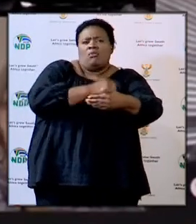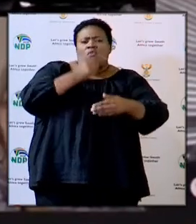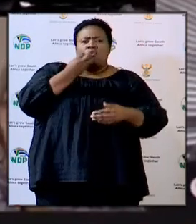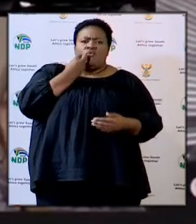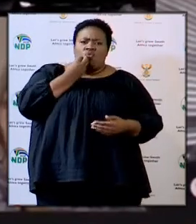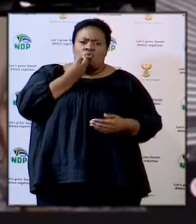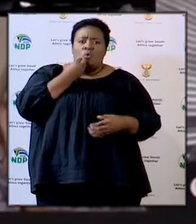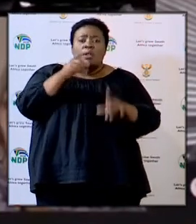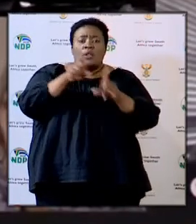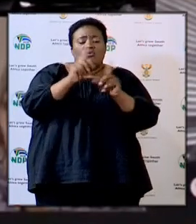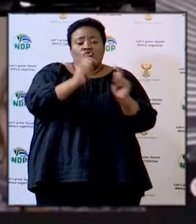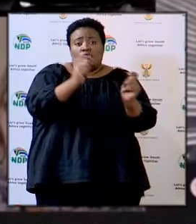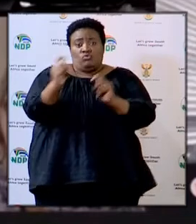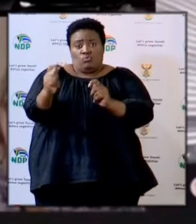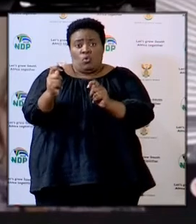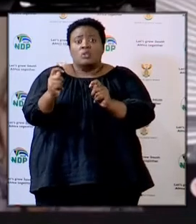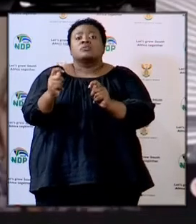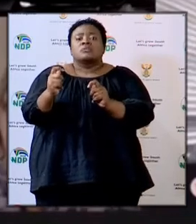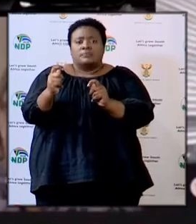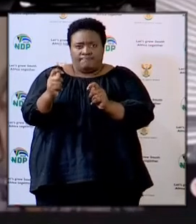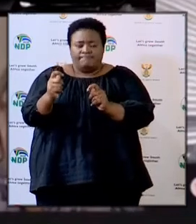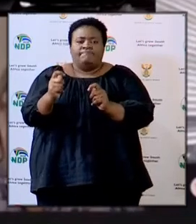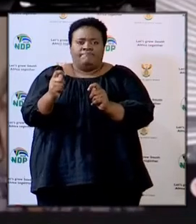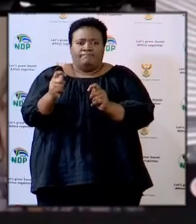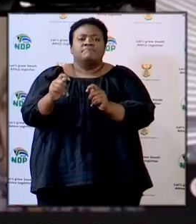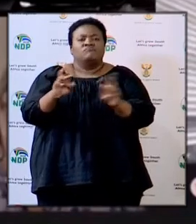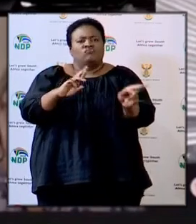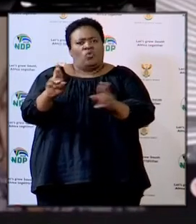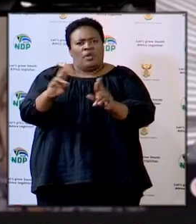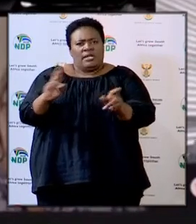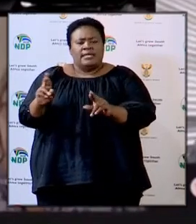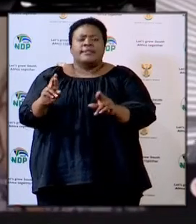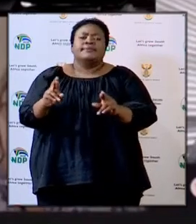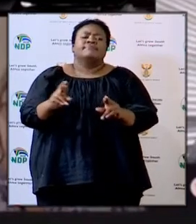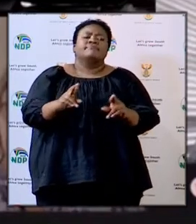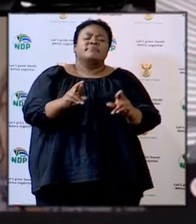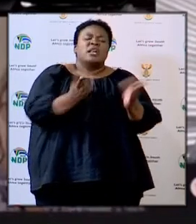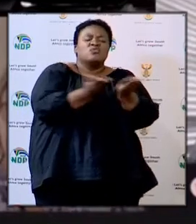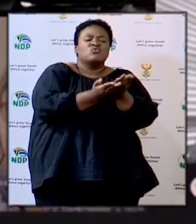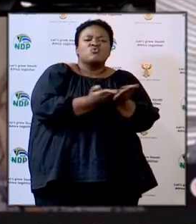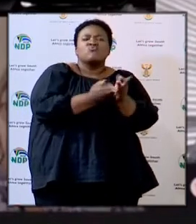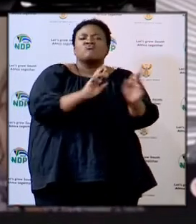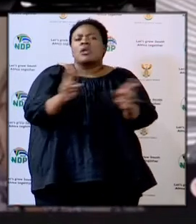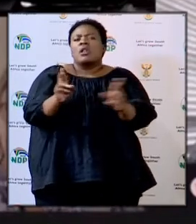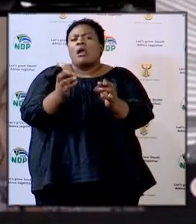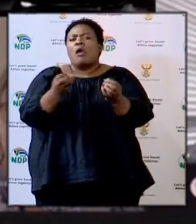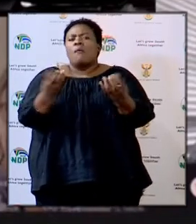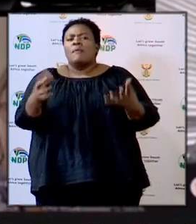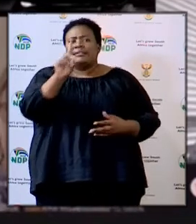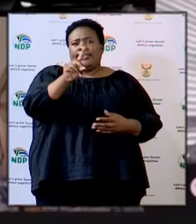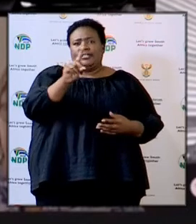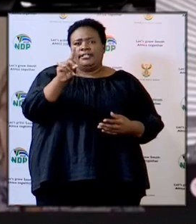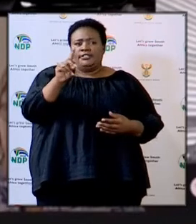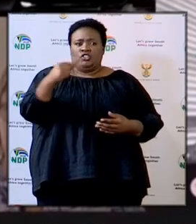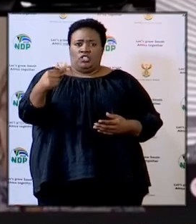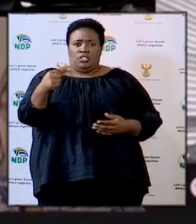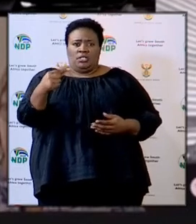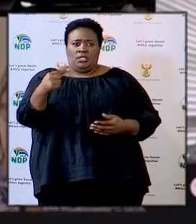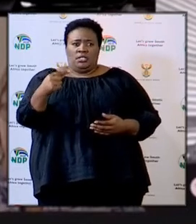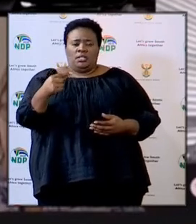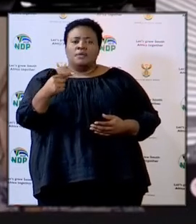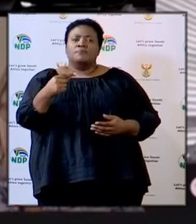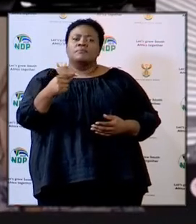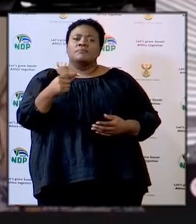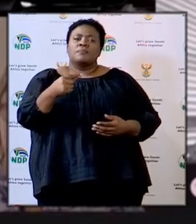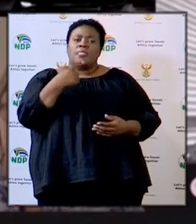will be our learners I want to quickly go to the numbers of school readiness I think the DG unfortunately went through some